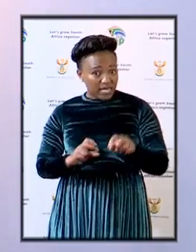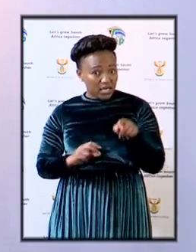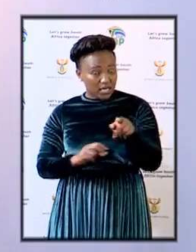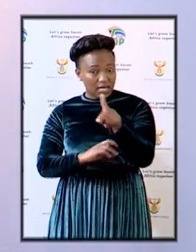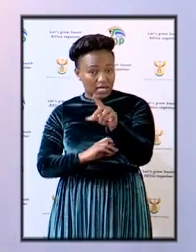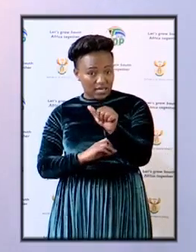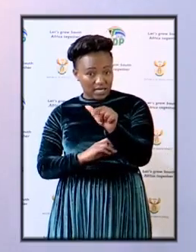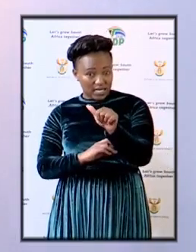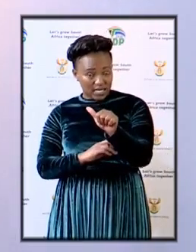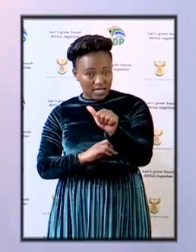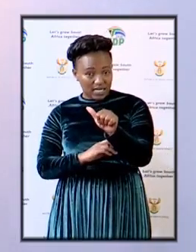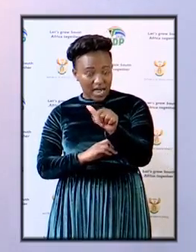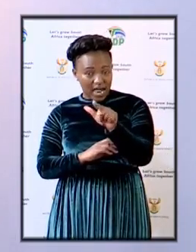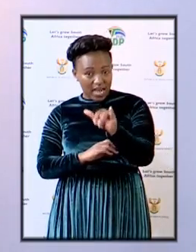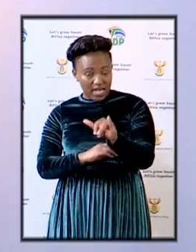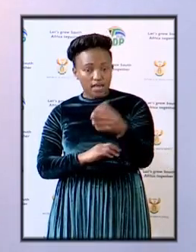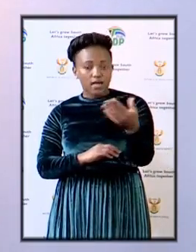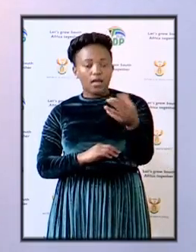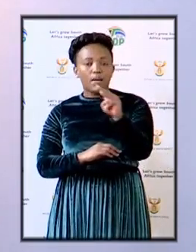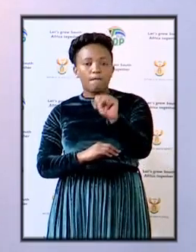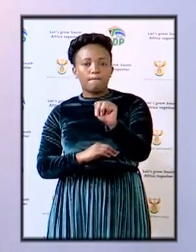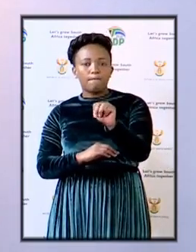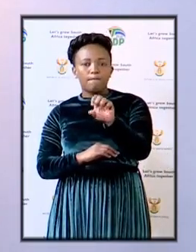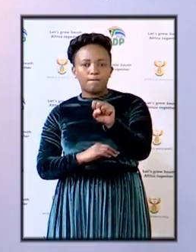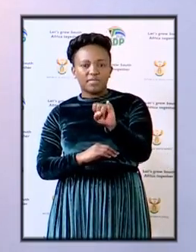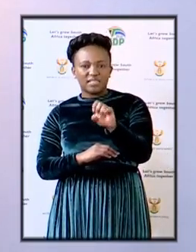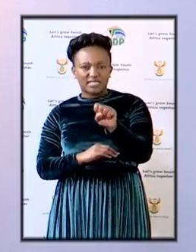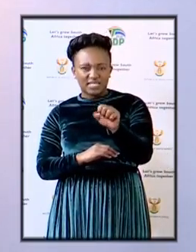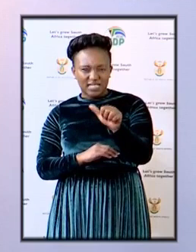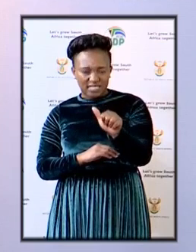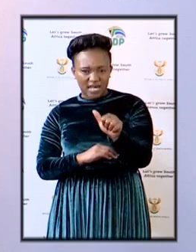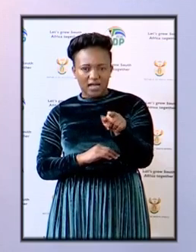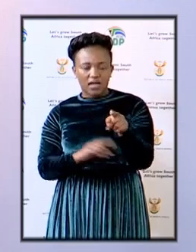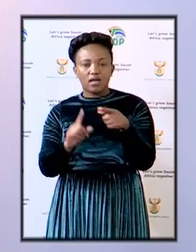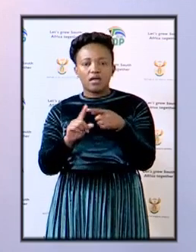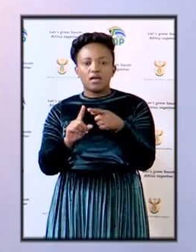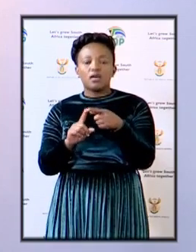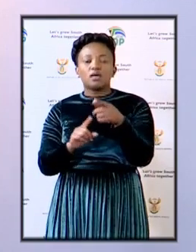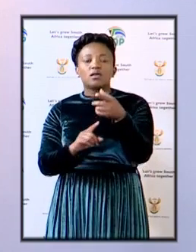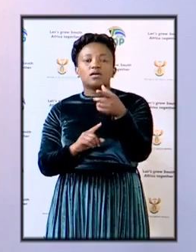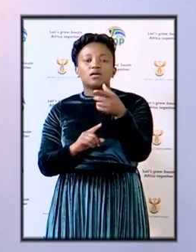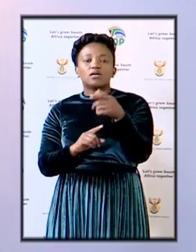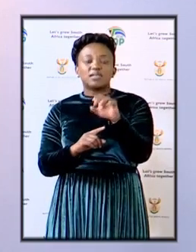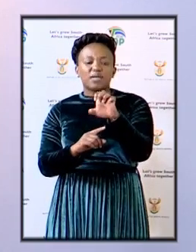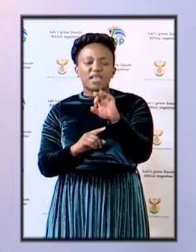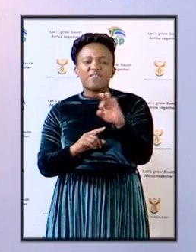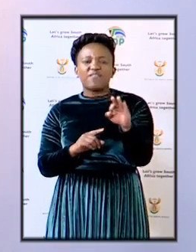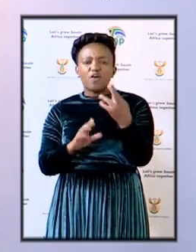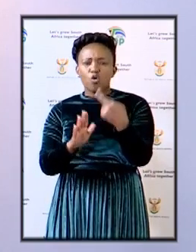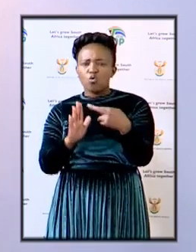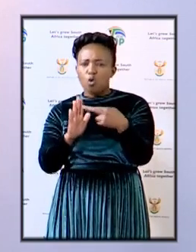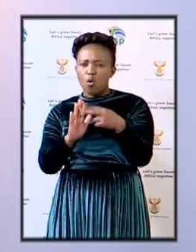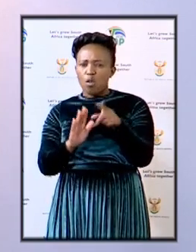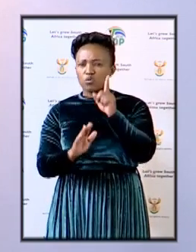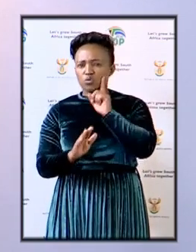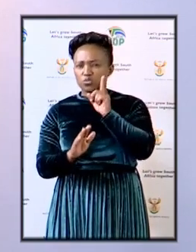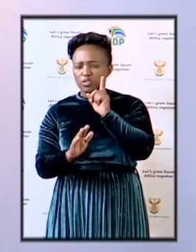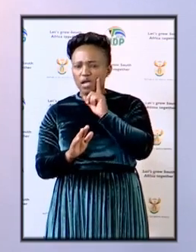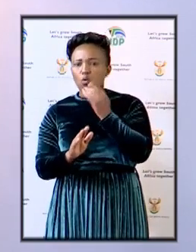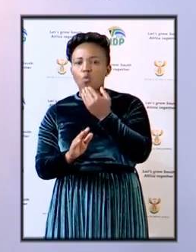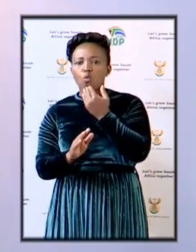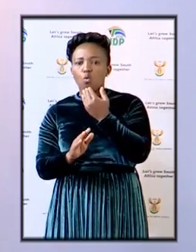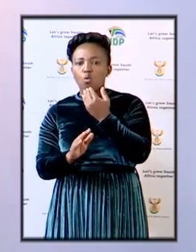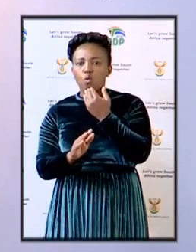and on the issue of the eff leadership are you the investigation also looking into the role that